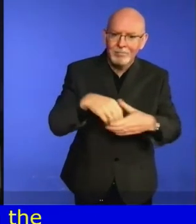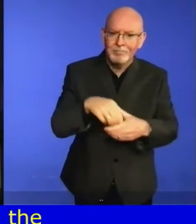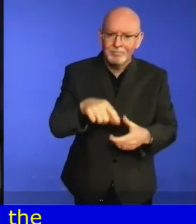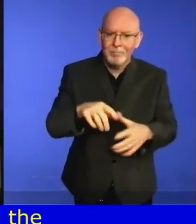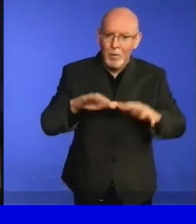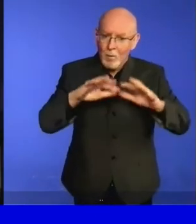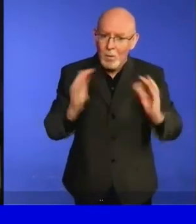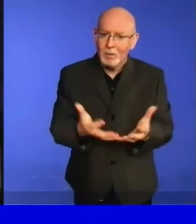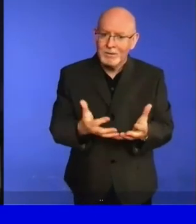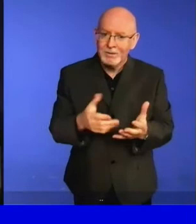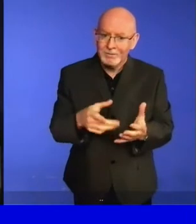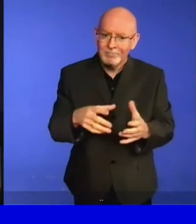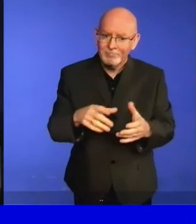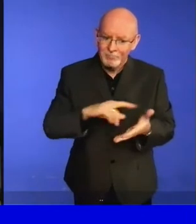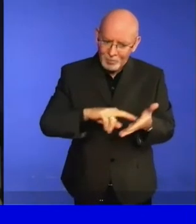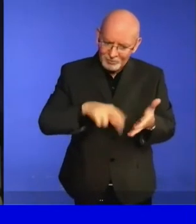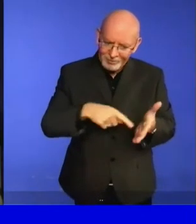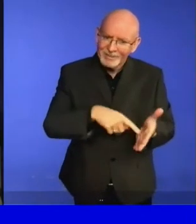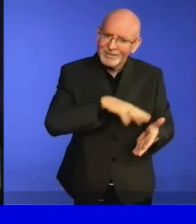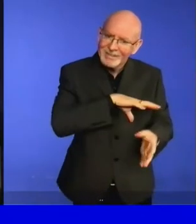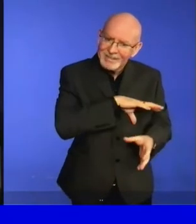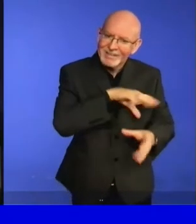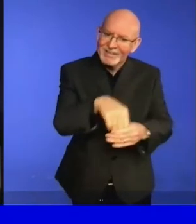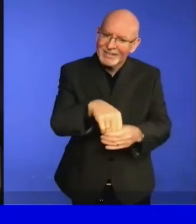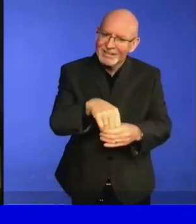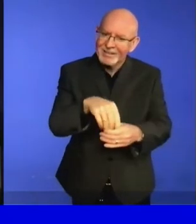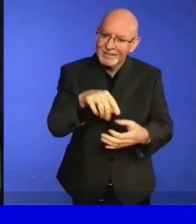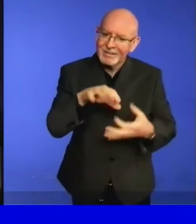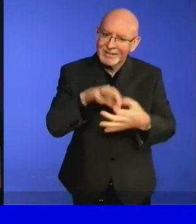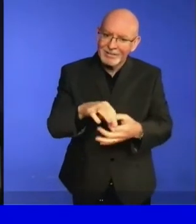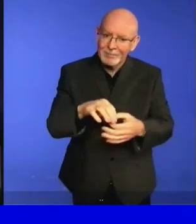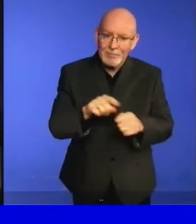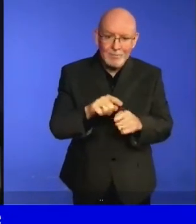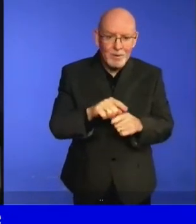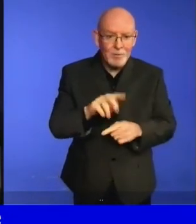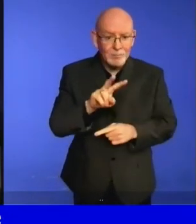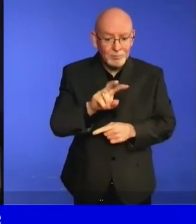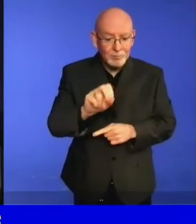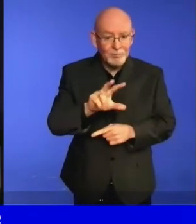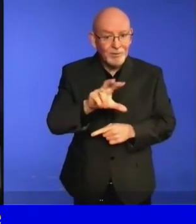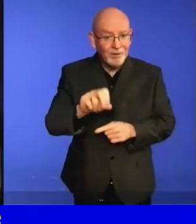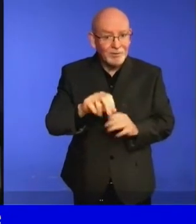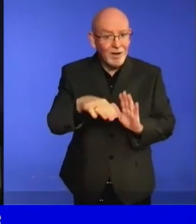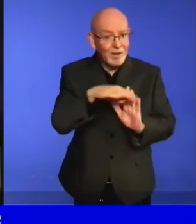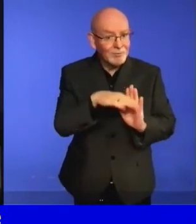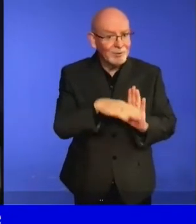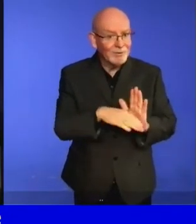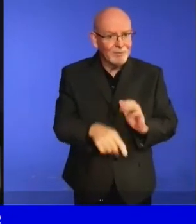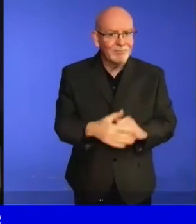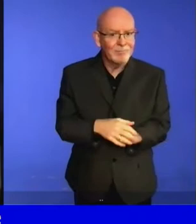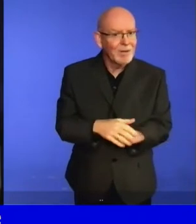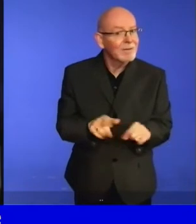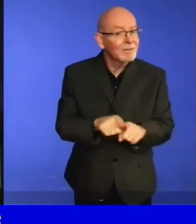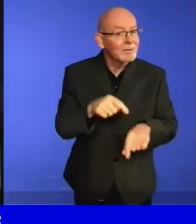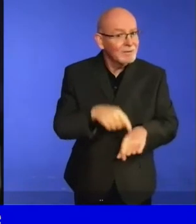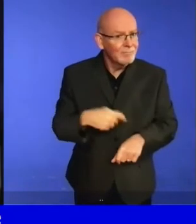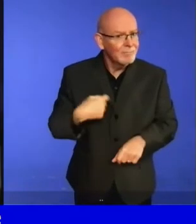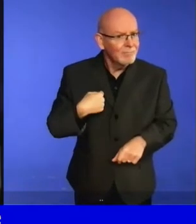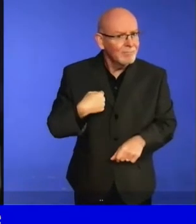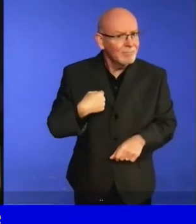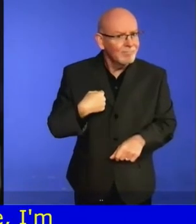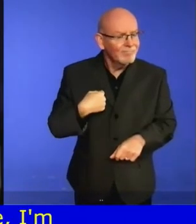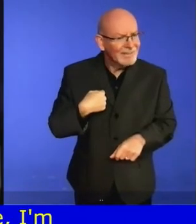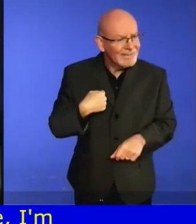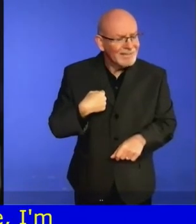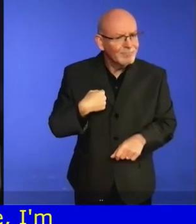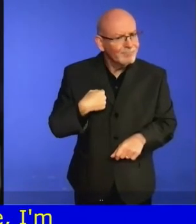the pandemic has exacerbated all of the structural barriers, exclusion, and discrimination that persons